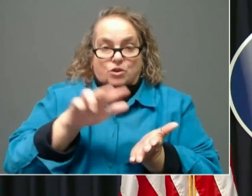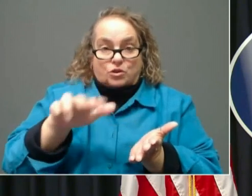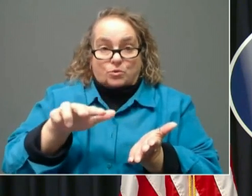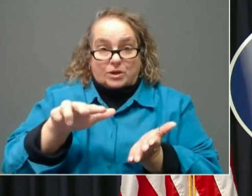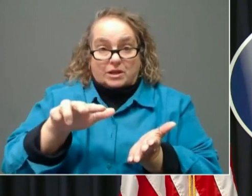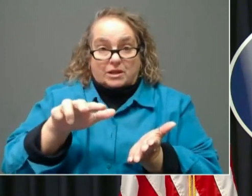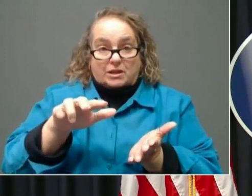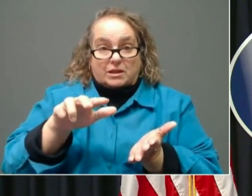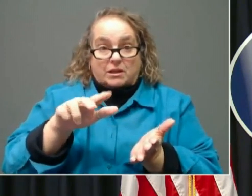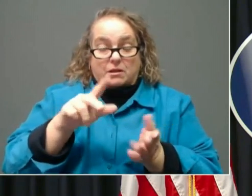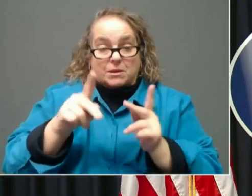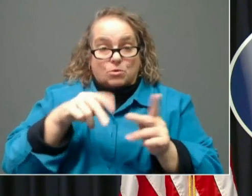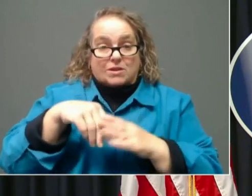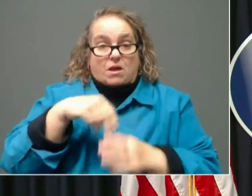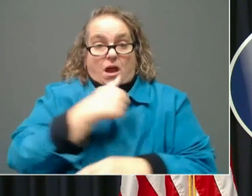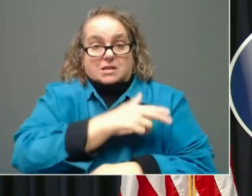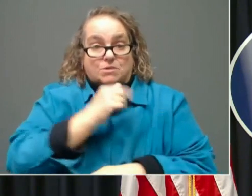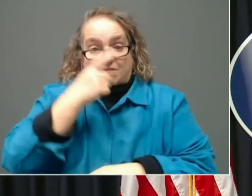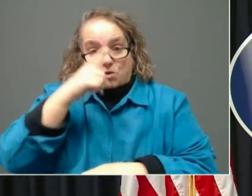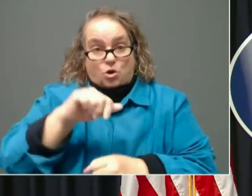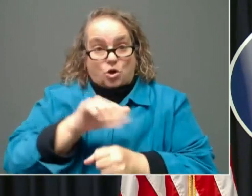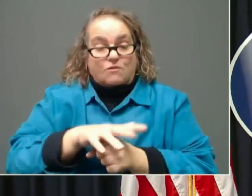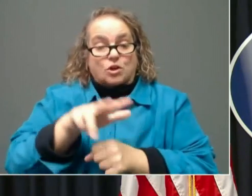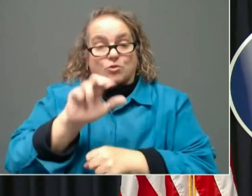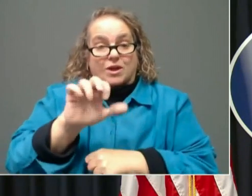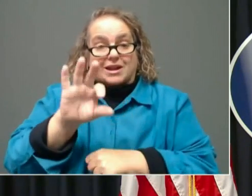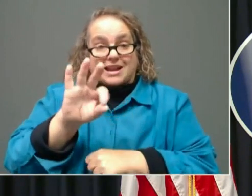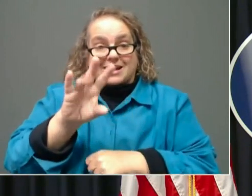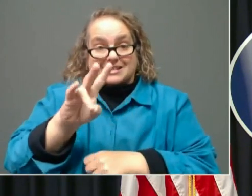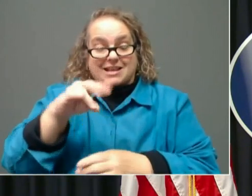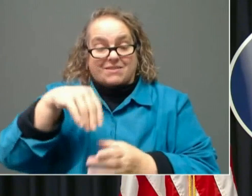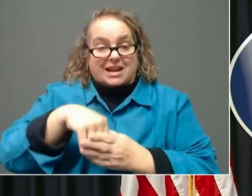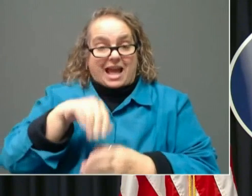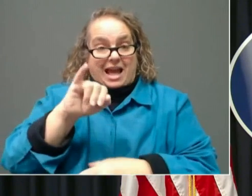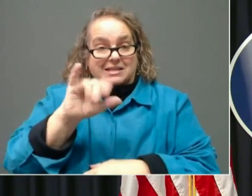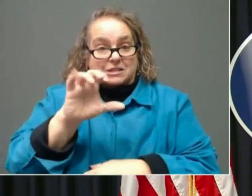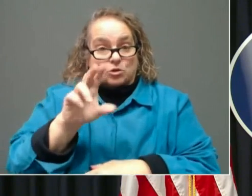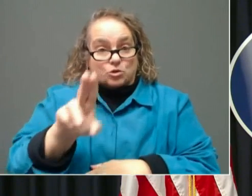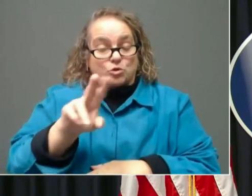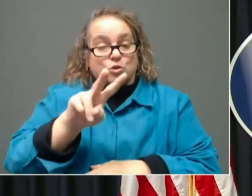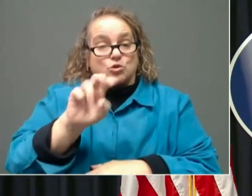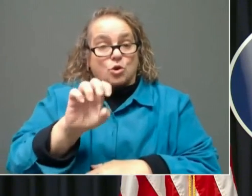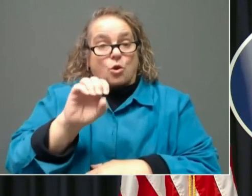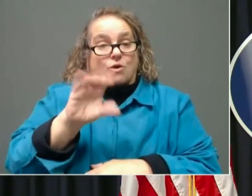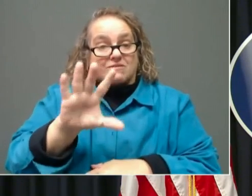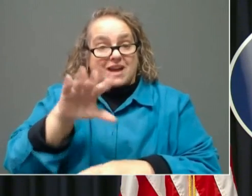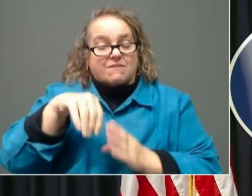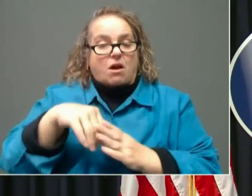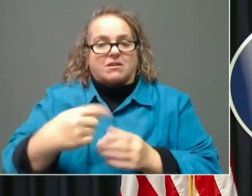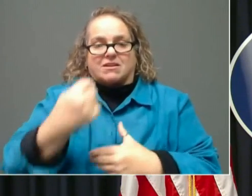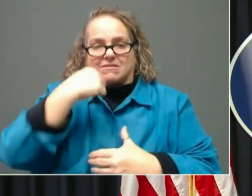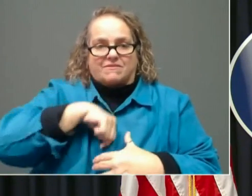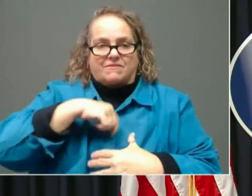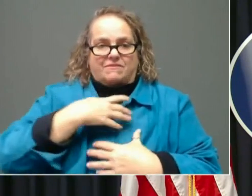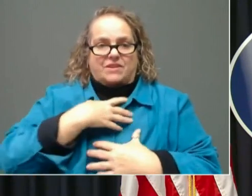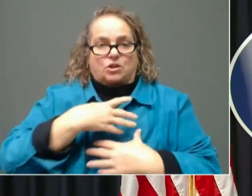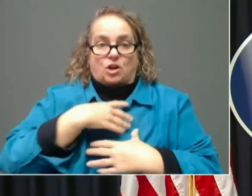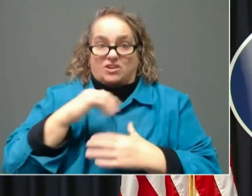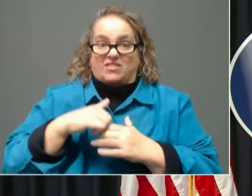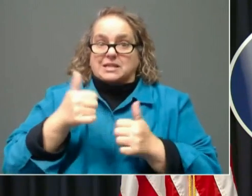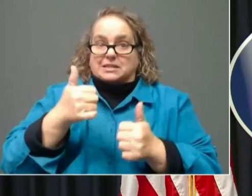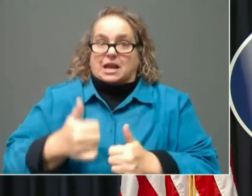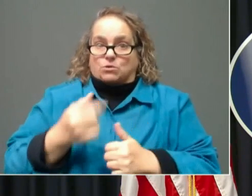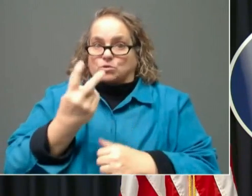in the hospital for COVID, 397 in the ICU, 205 on a ventilator. That's actually down to our